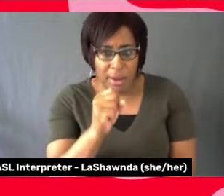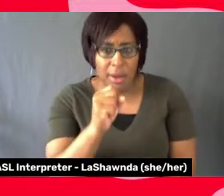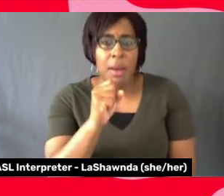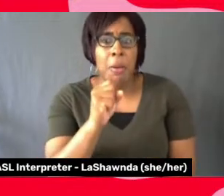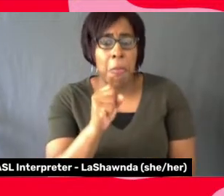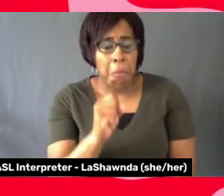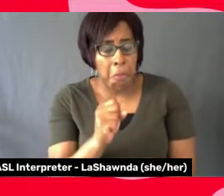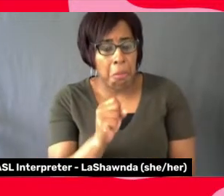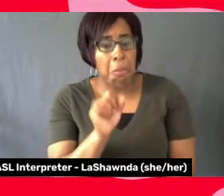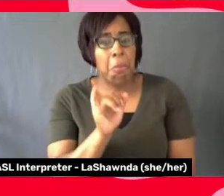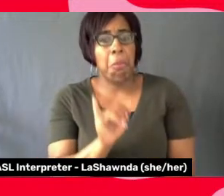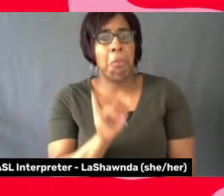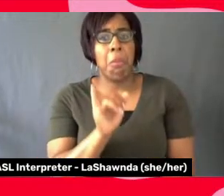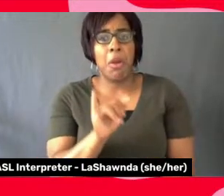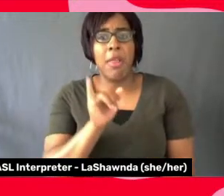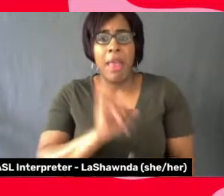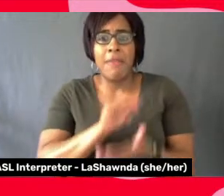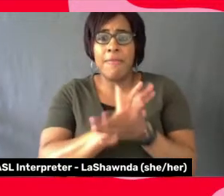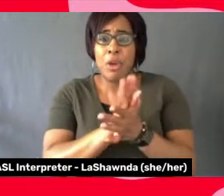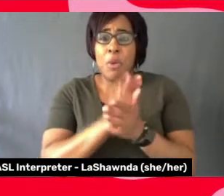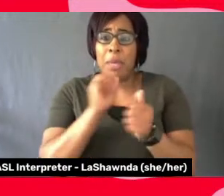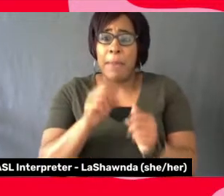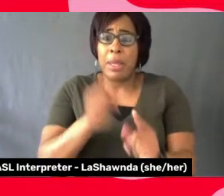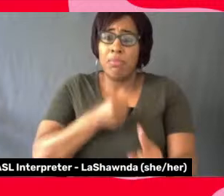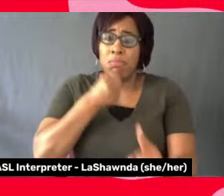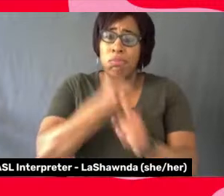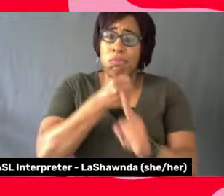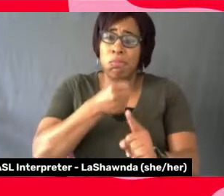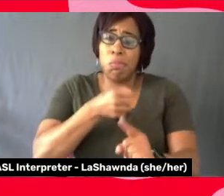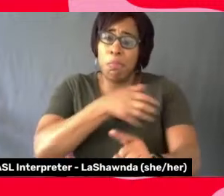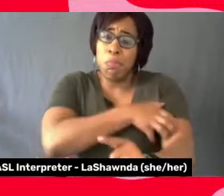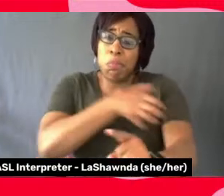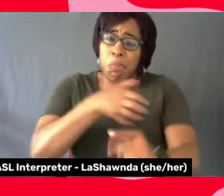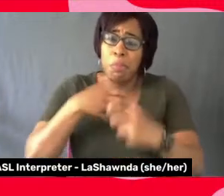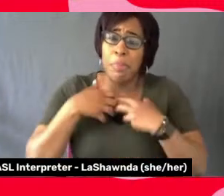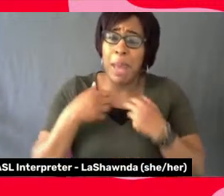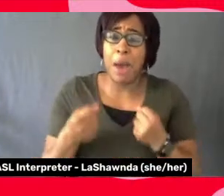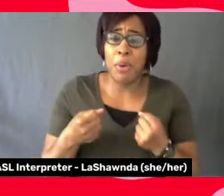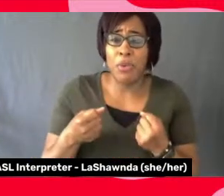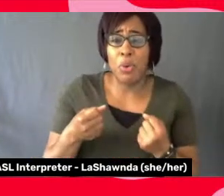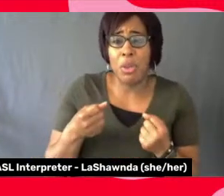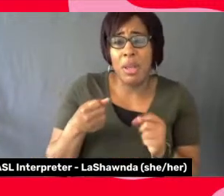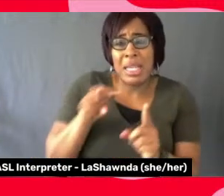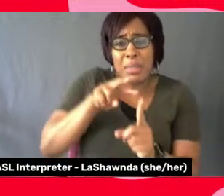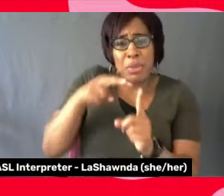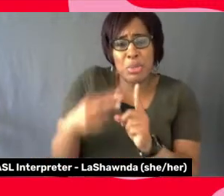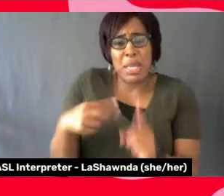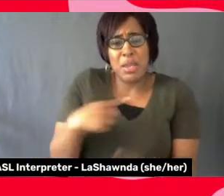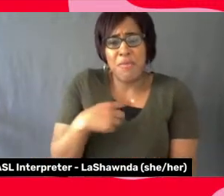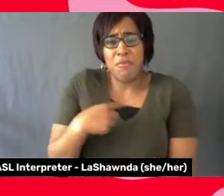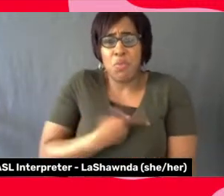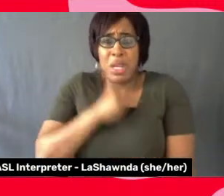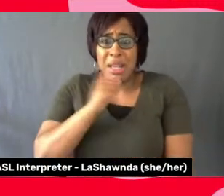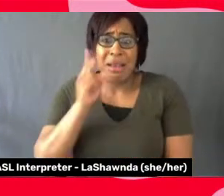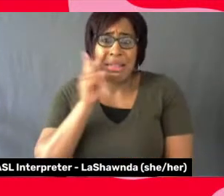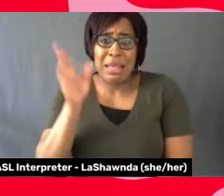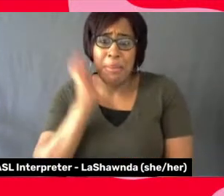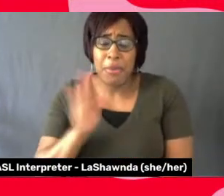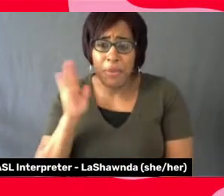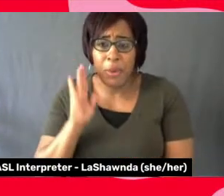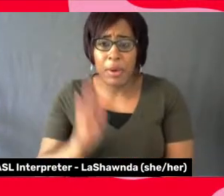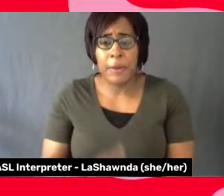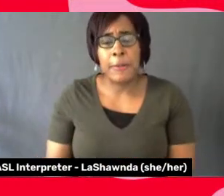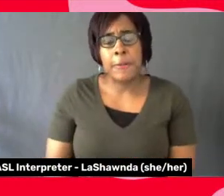this could be a very powerful film. It was a take that we hadn't seen before. And just lastly, you know,